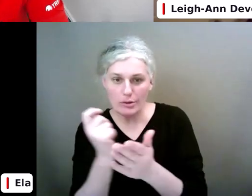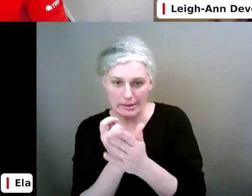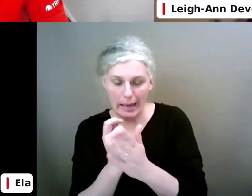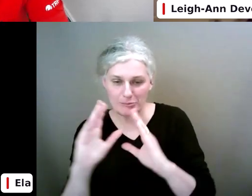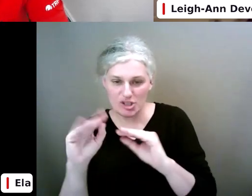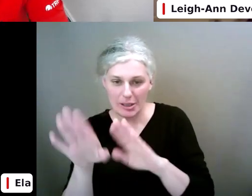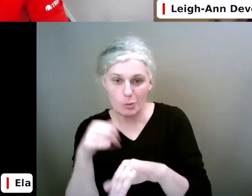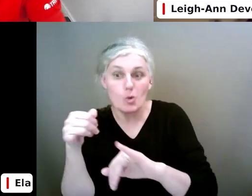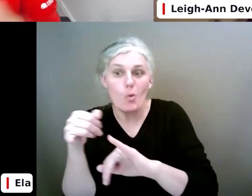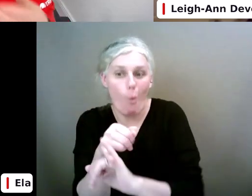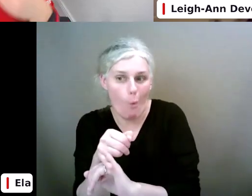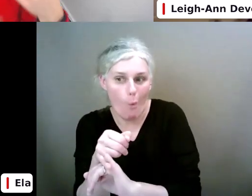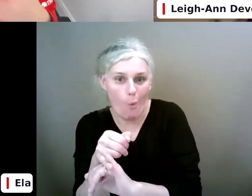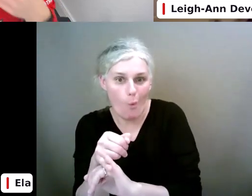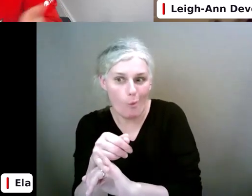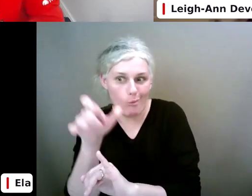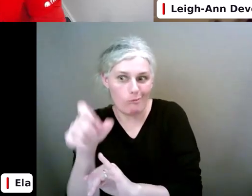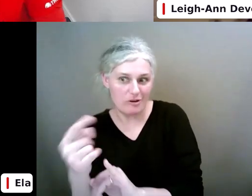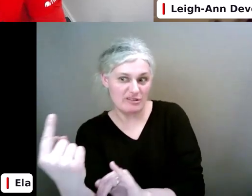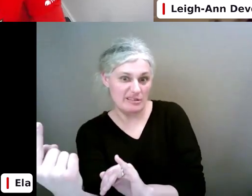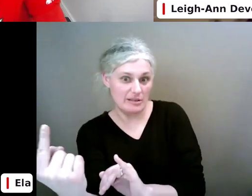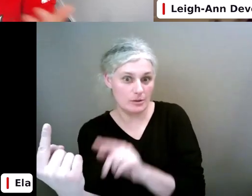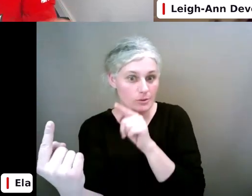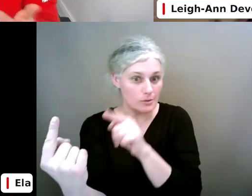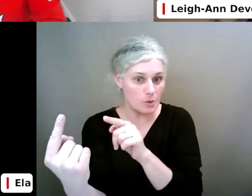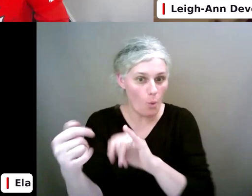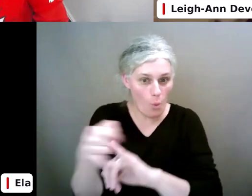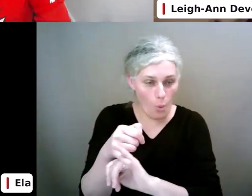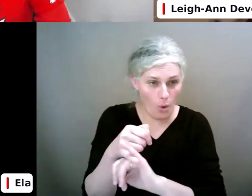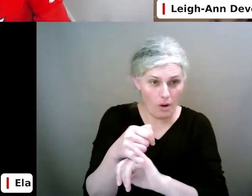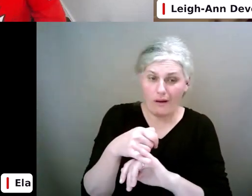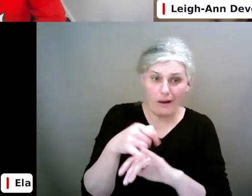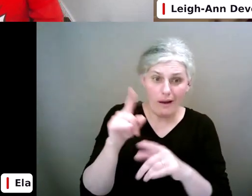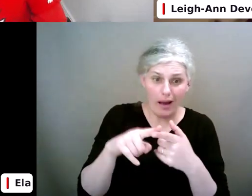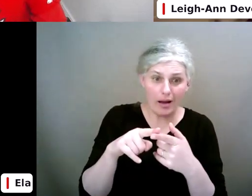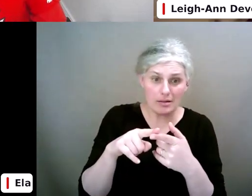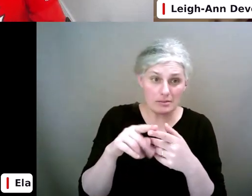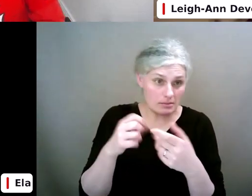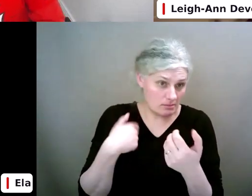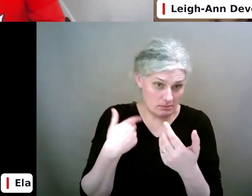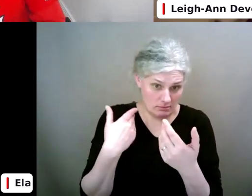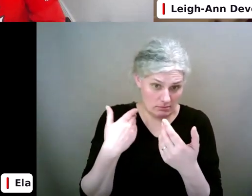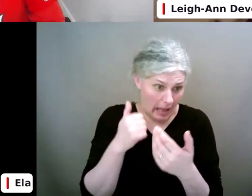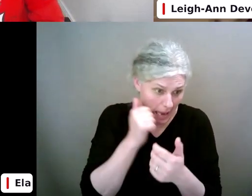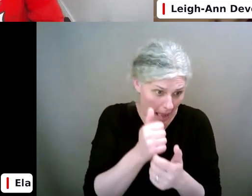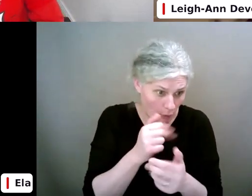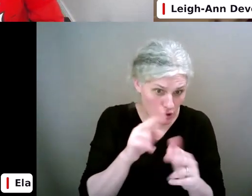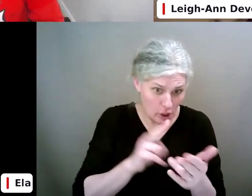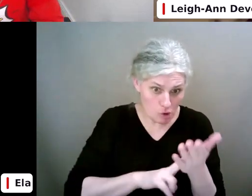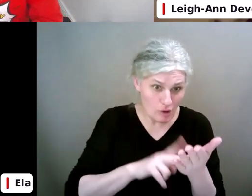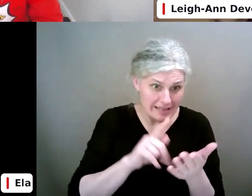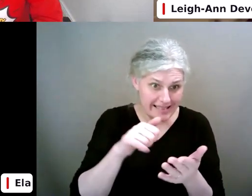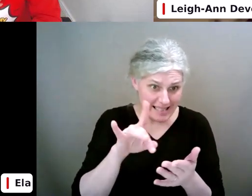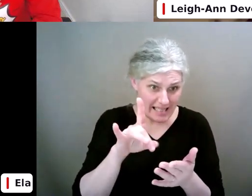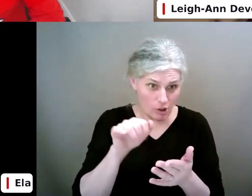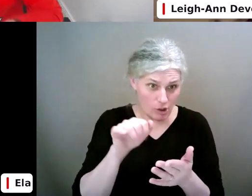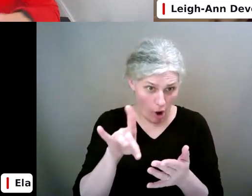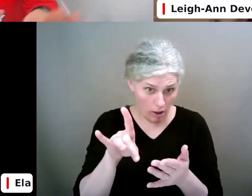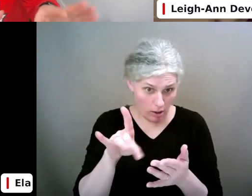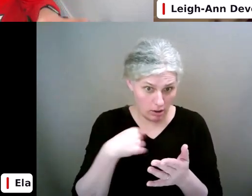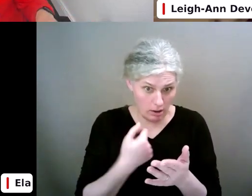You know, and having that conversation with them. Listen, we're setting up. I'm allowing you TikTok. This is a big step for me as a parent.